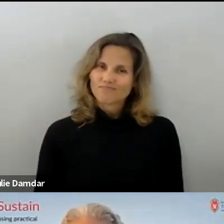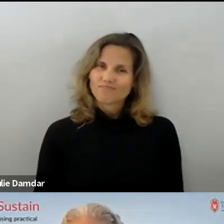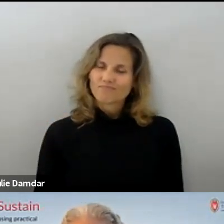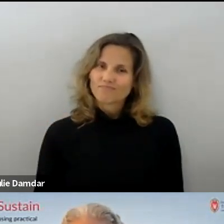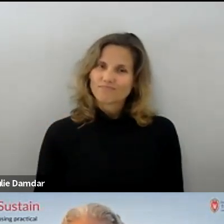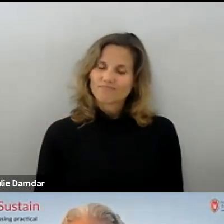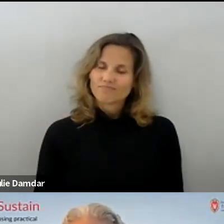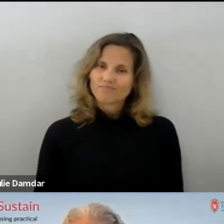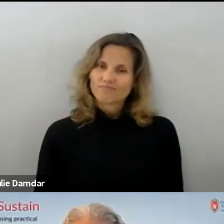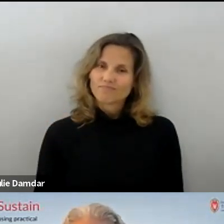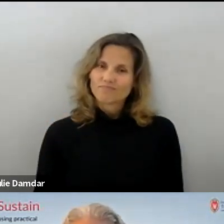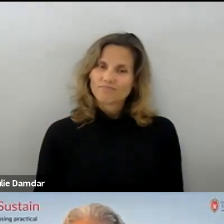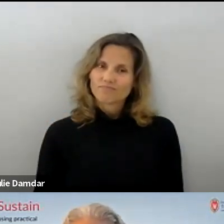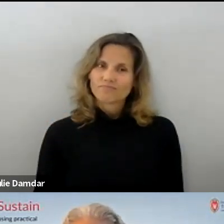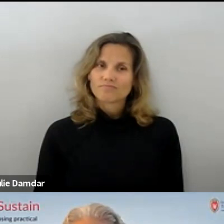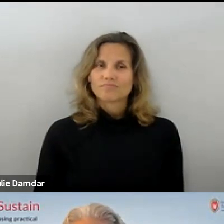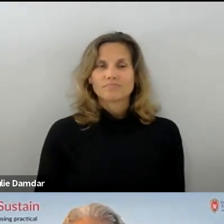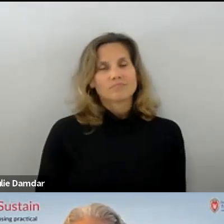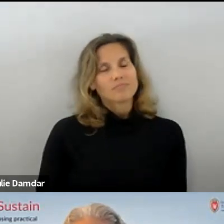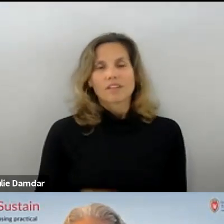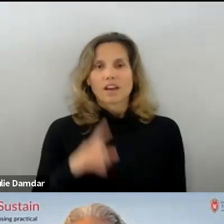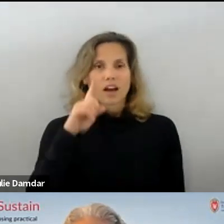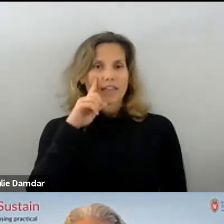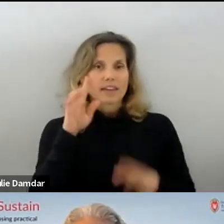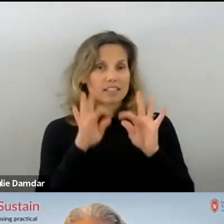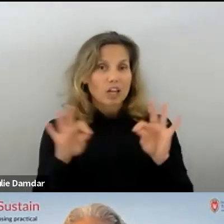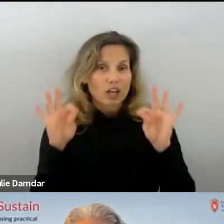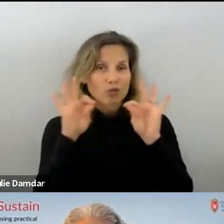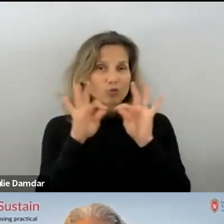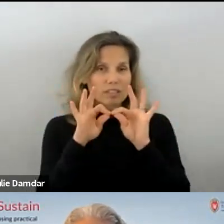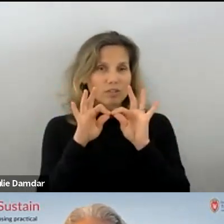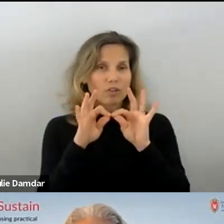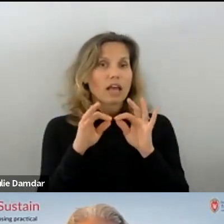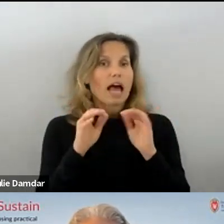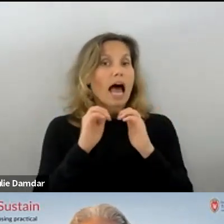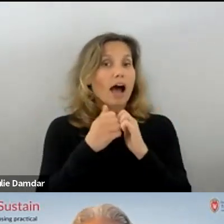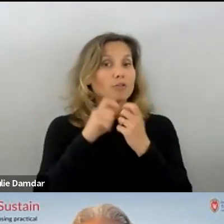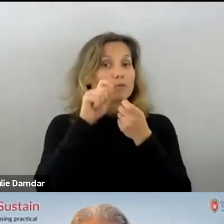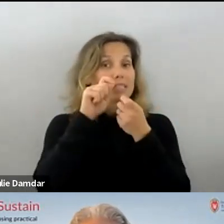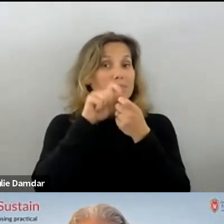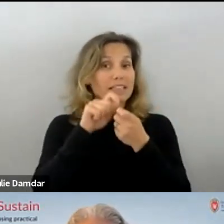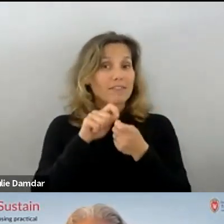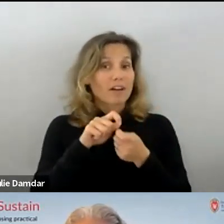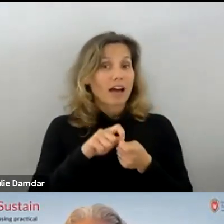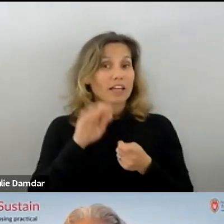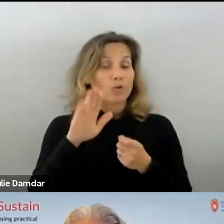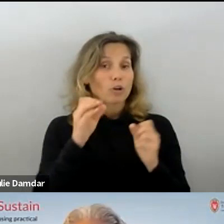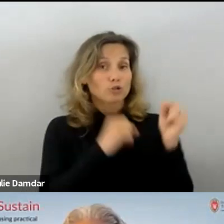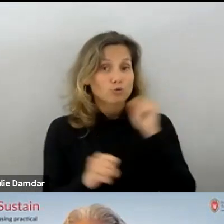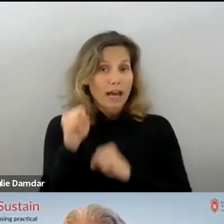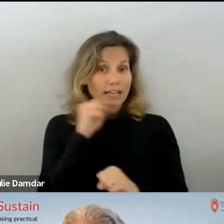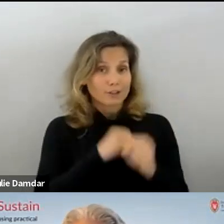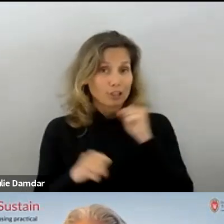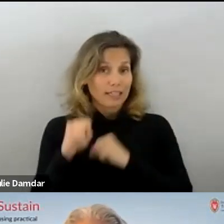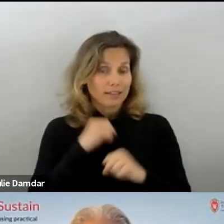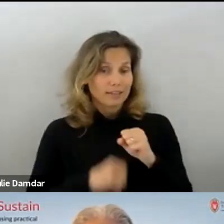it's sort of integral to the way that you've specified your implementation strategy. Now